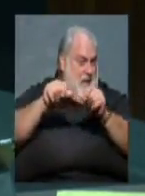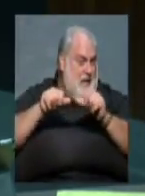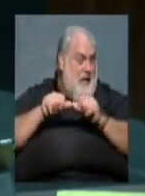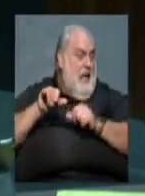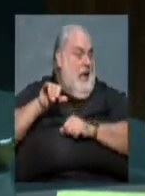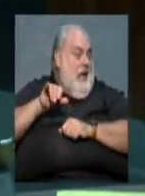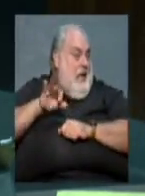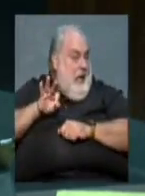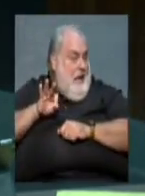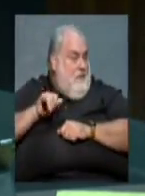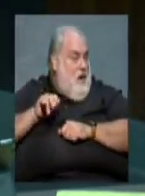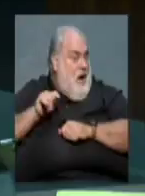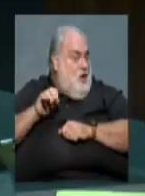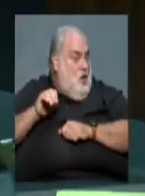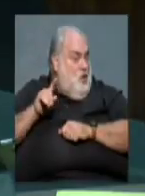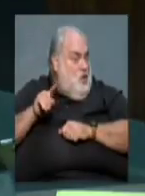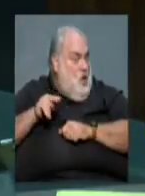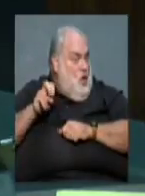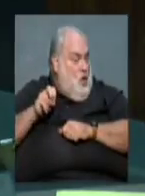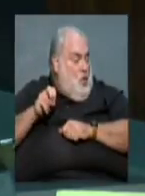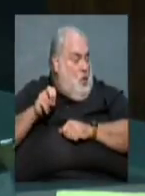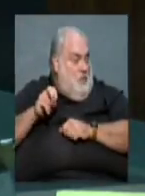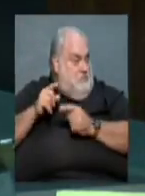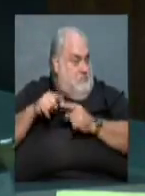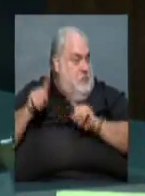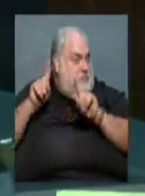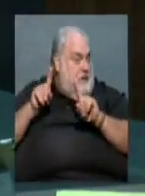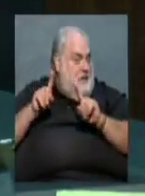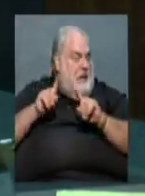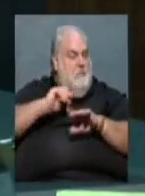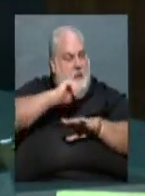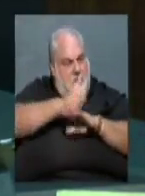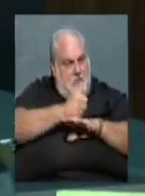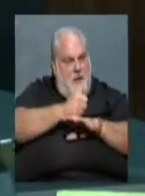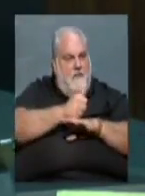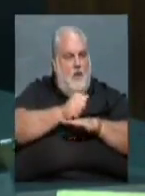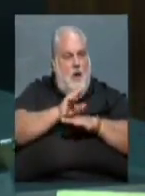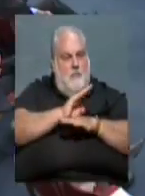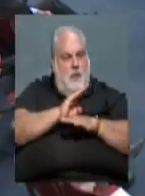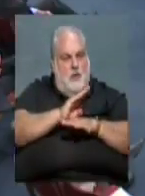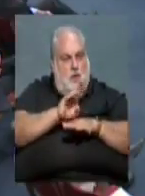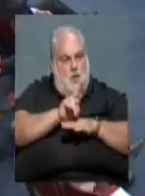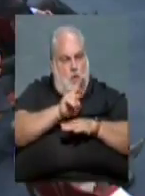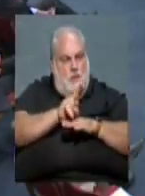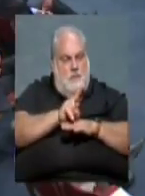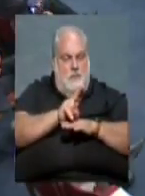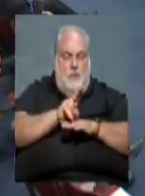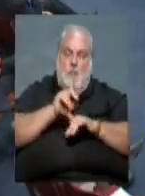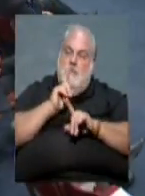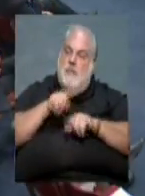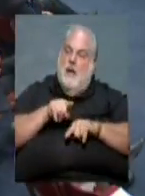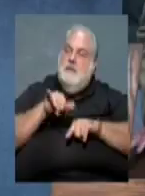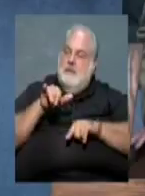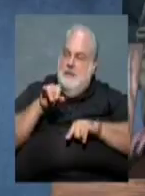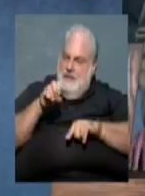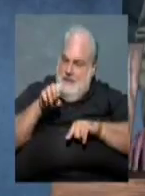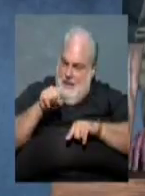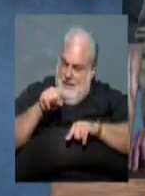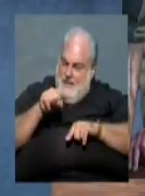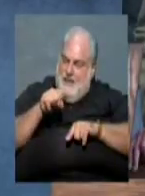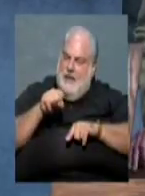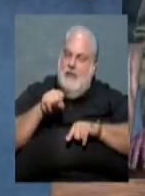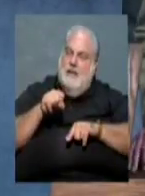zone doesn't go in there, then it's already zoned for commercial-type uses? That's correct. A lot of times, Director